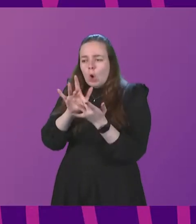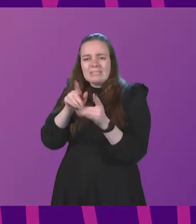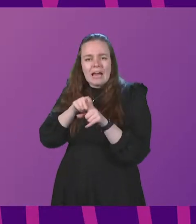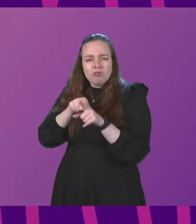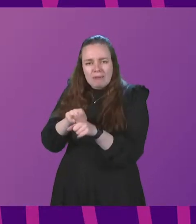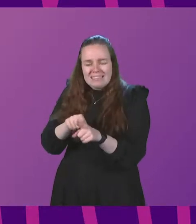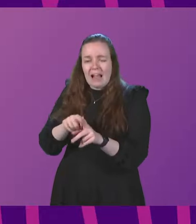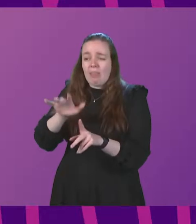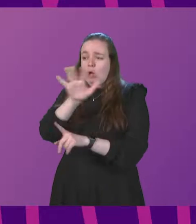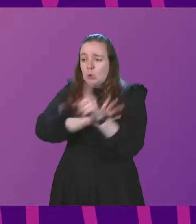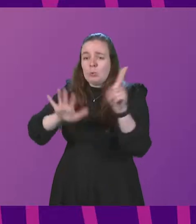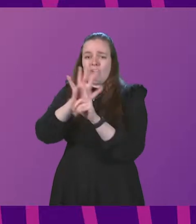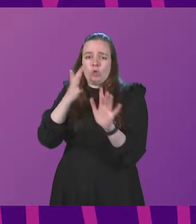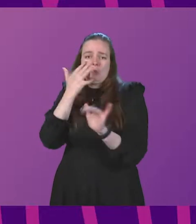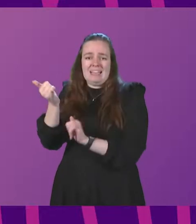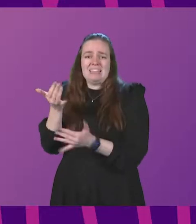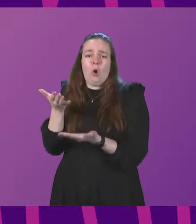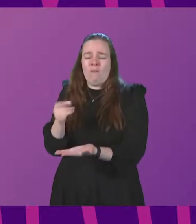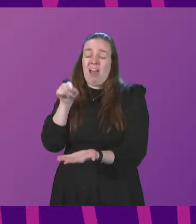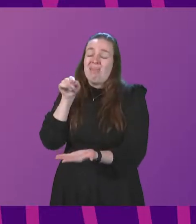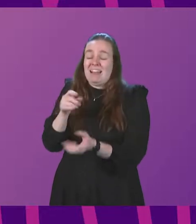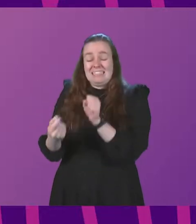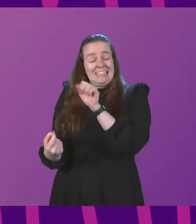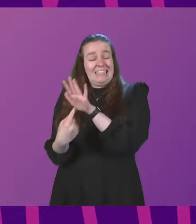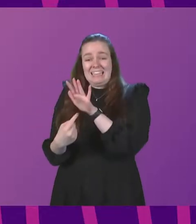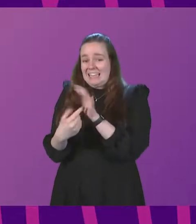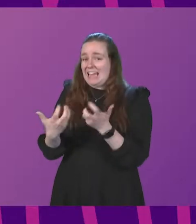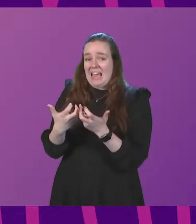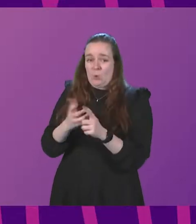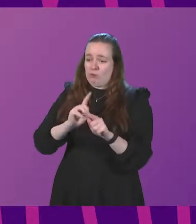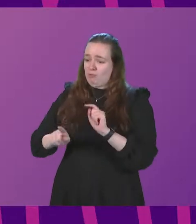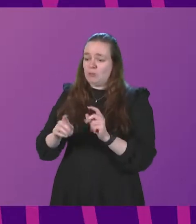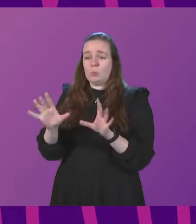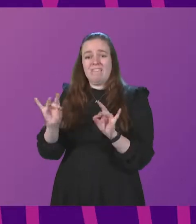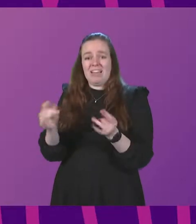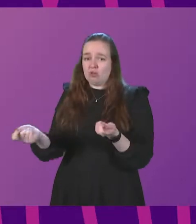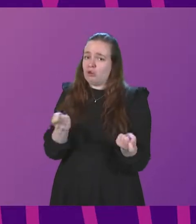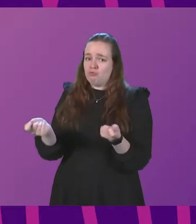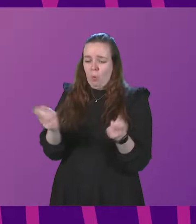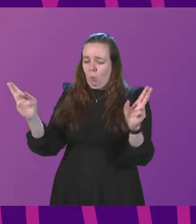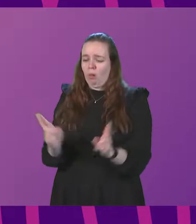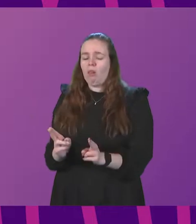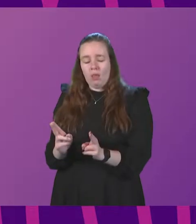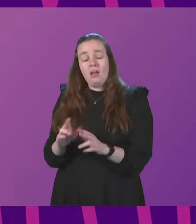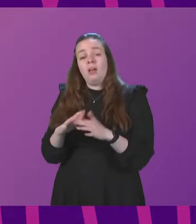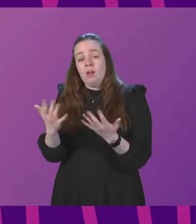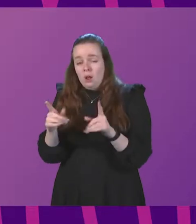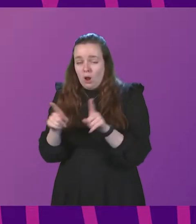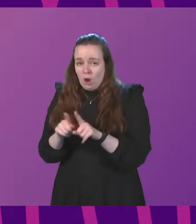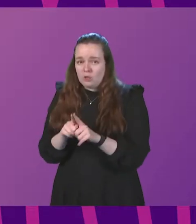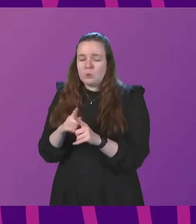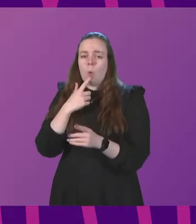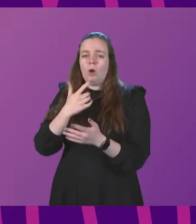universal testing offer is a key way in which we are helping to keep infection under control and crucially to help give